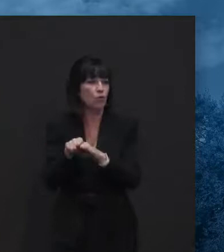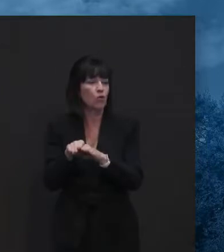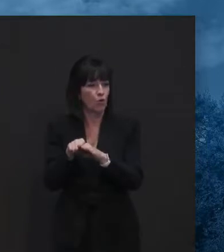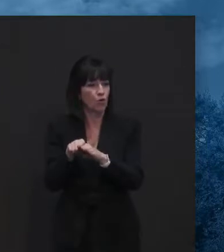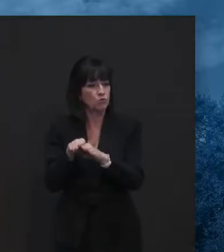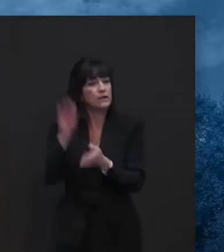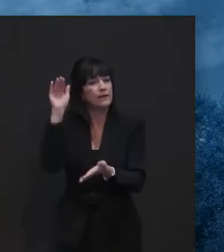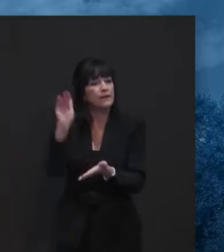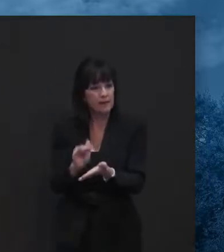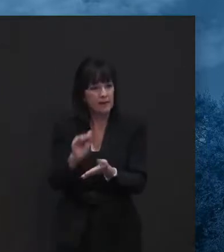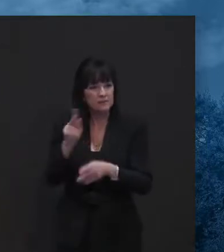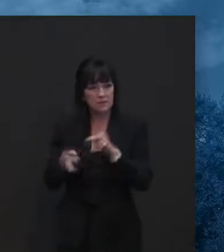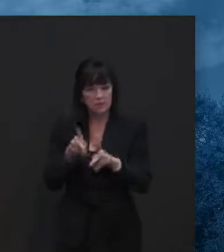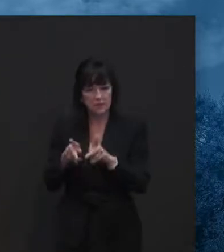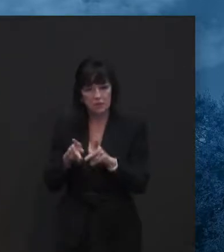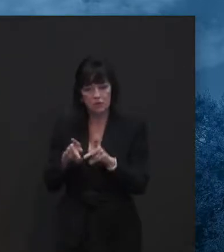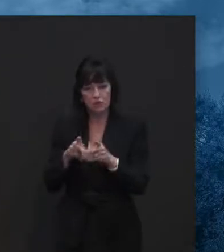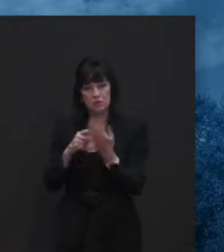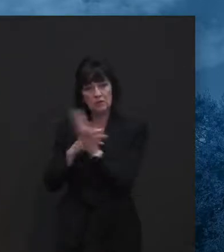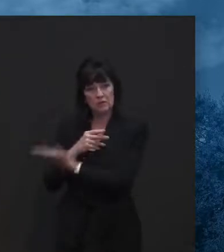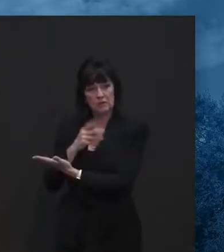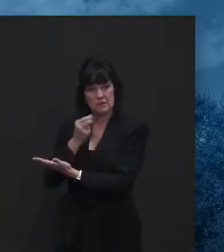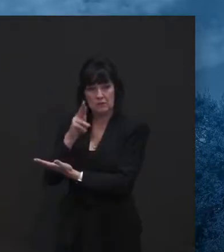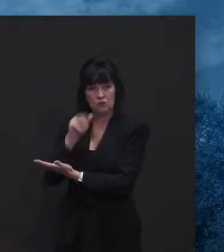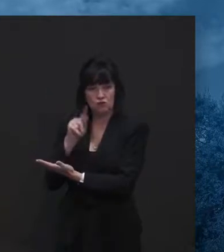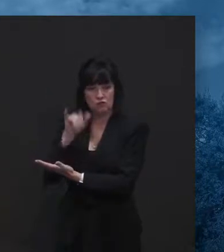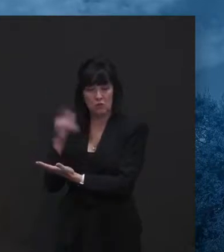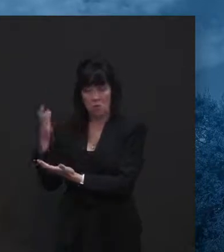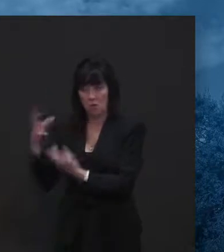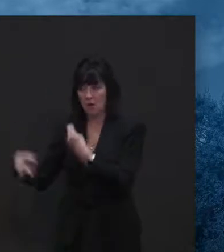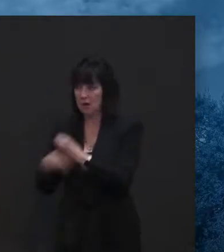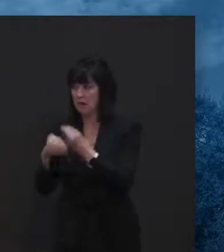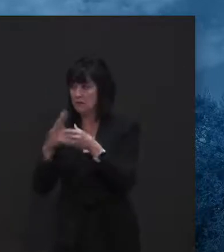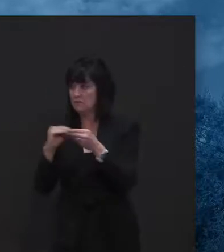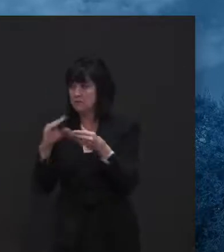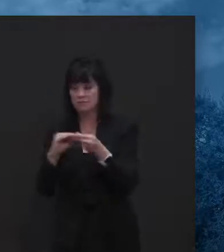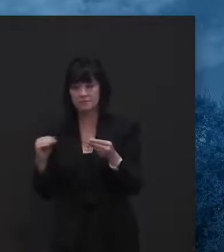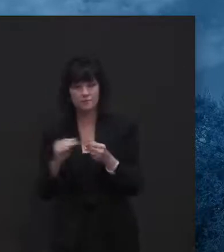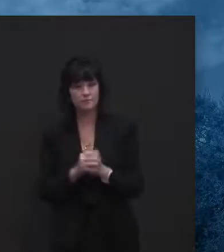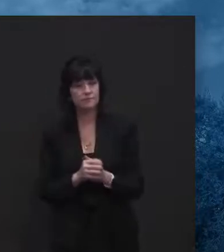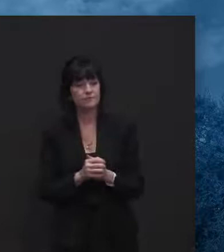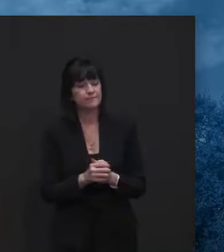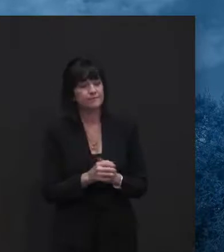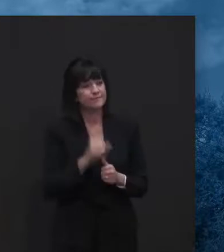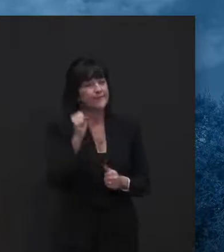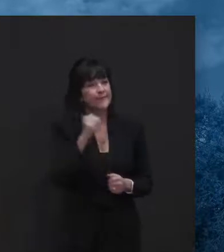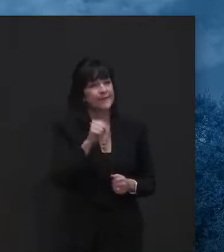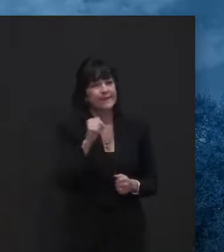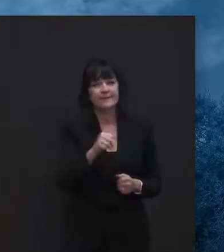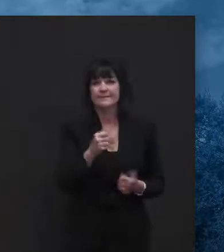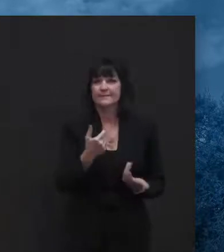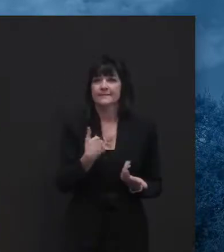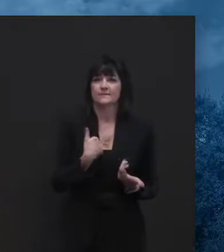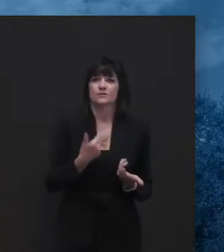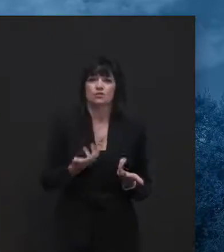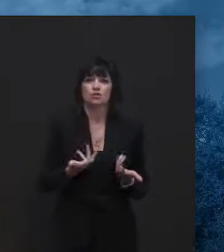she'd like. Yeah. Um, so, I mean, as I expressed, we do know that there are certainly risks